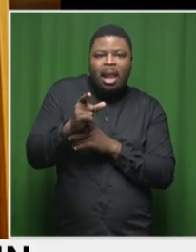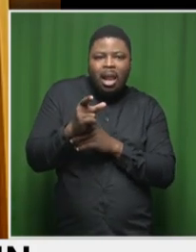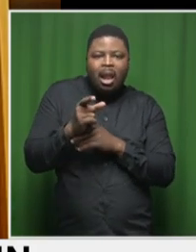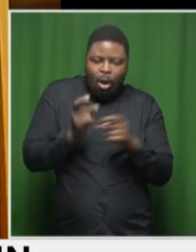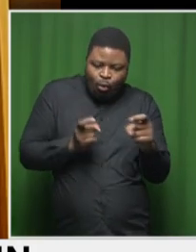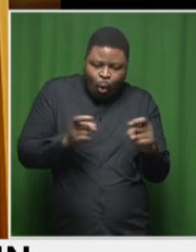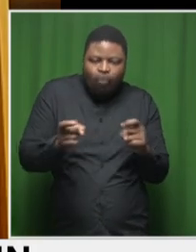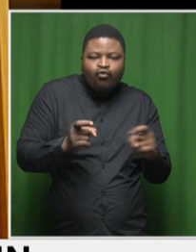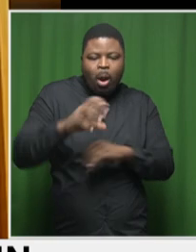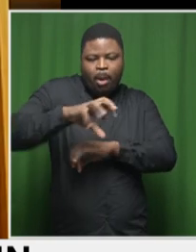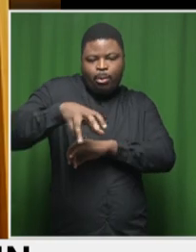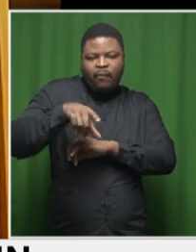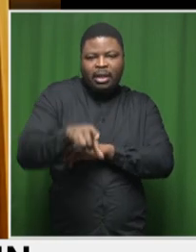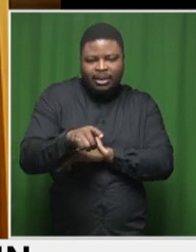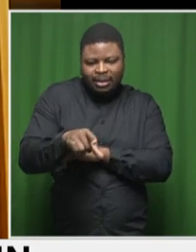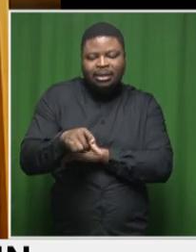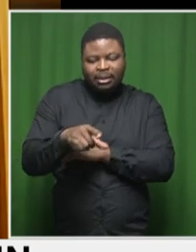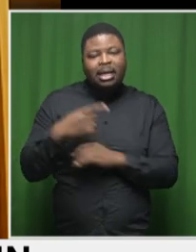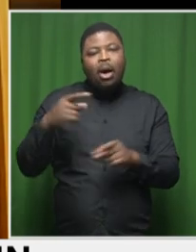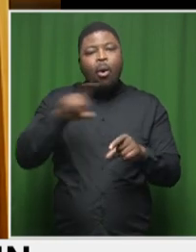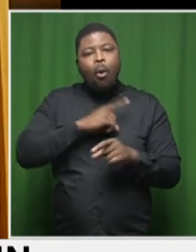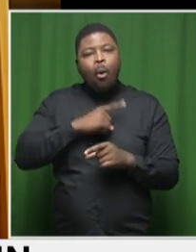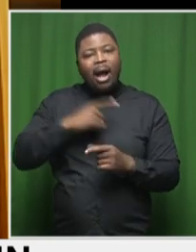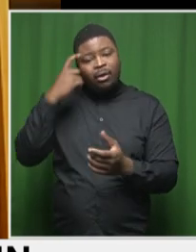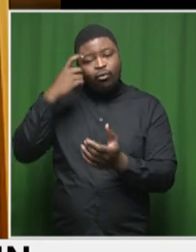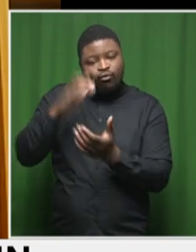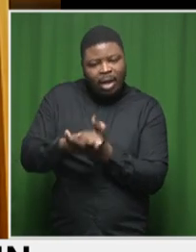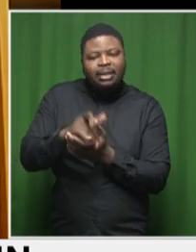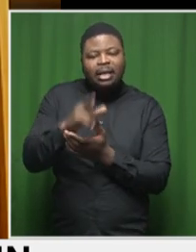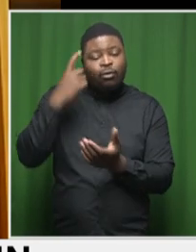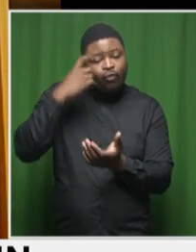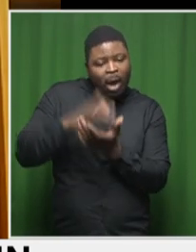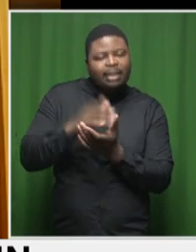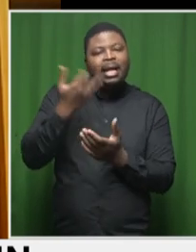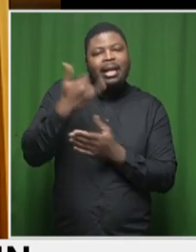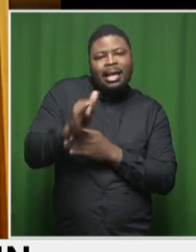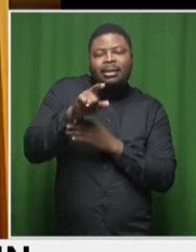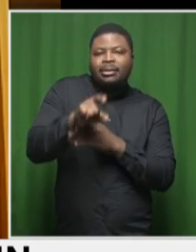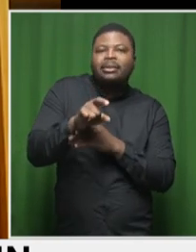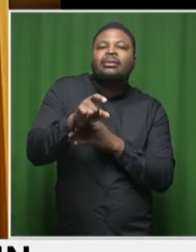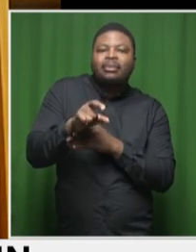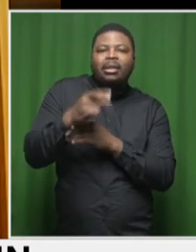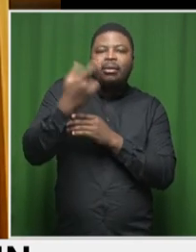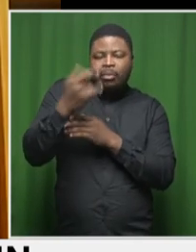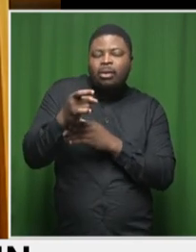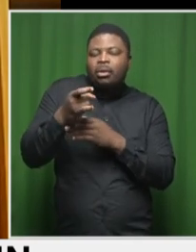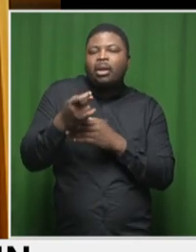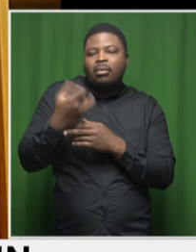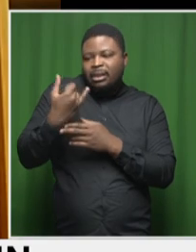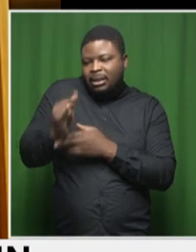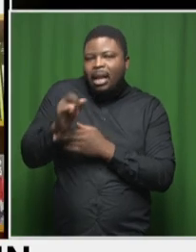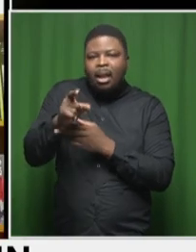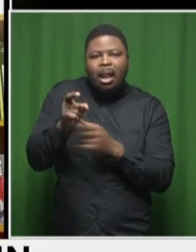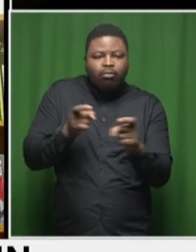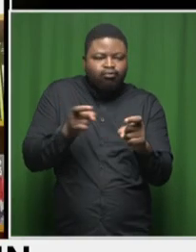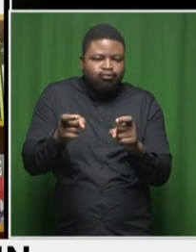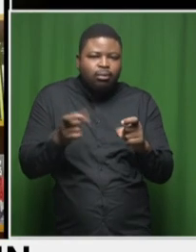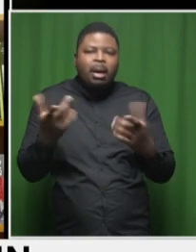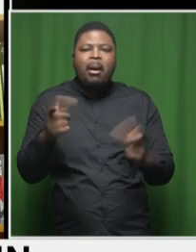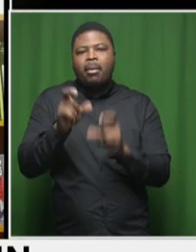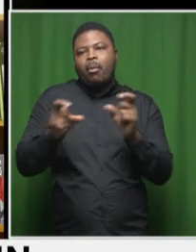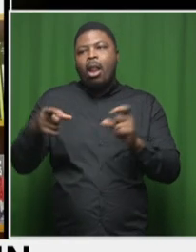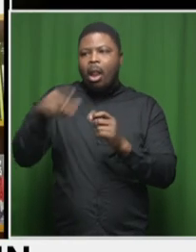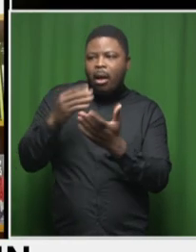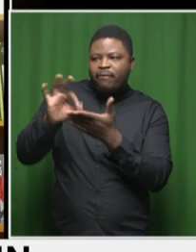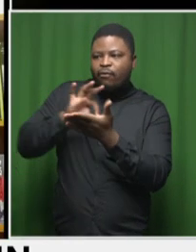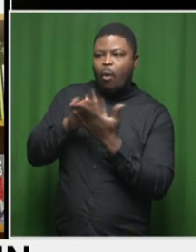even if definitely the trust has definitely eroded in the political party. I, I want to just very, very